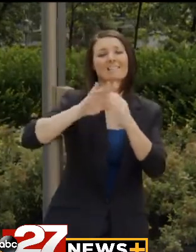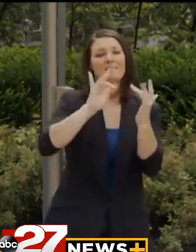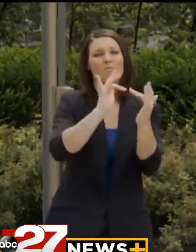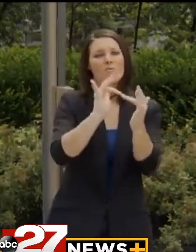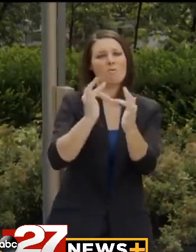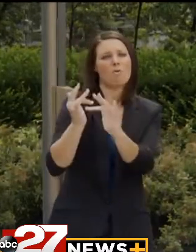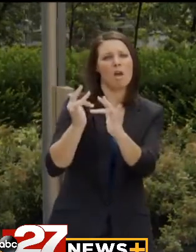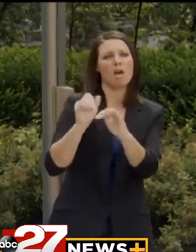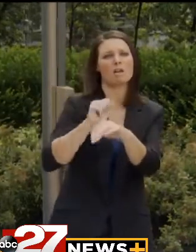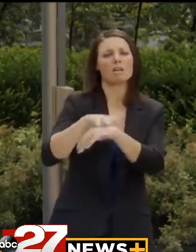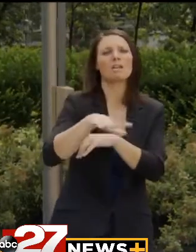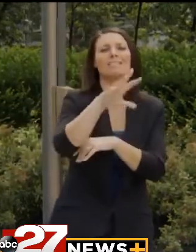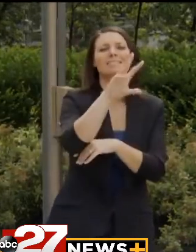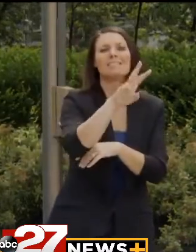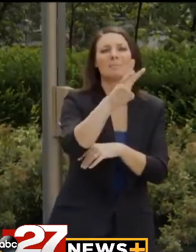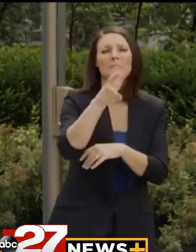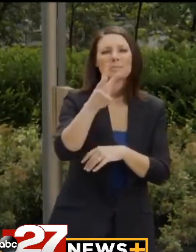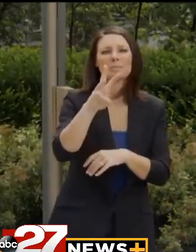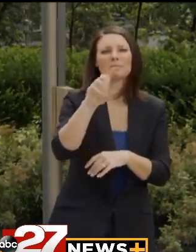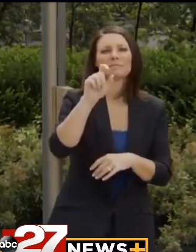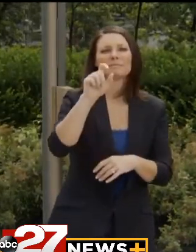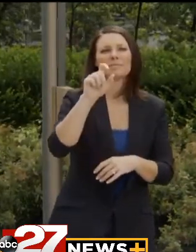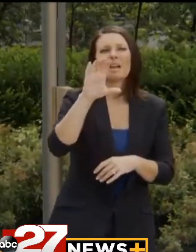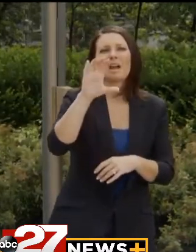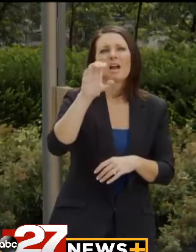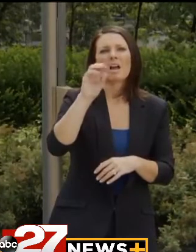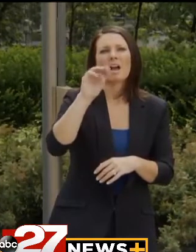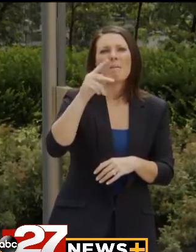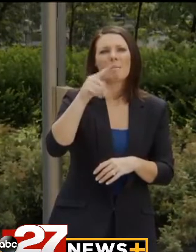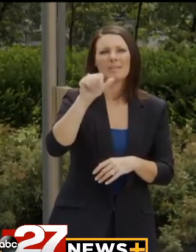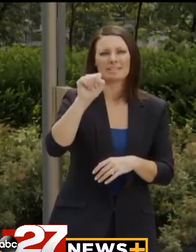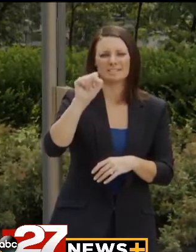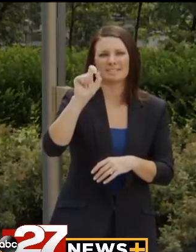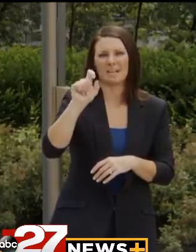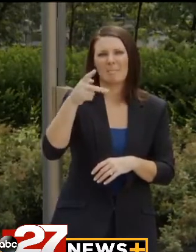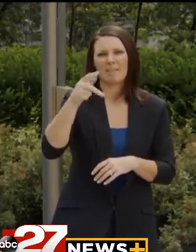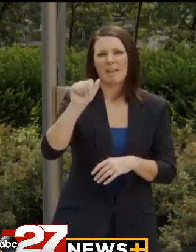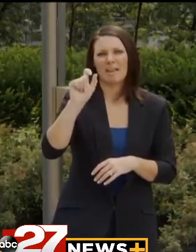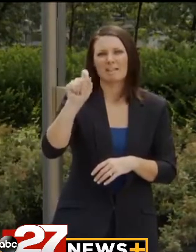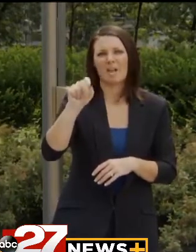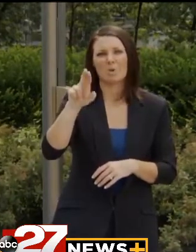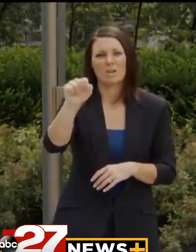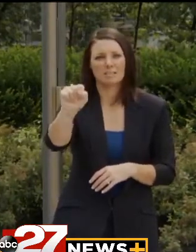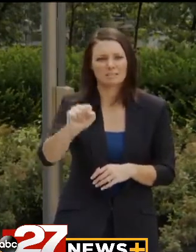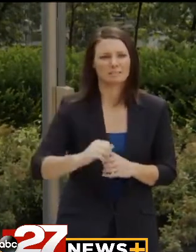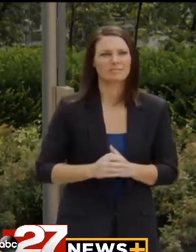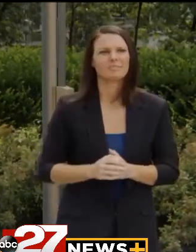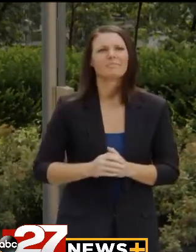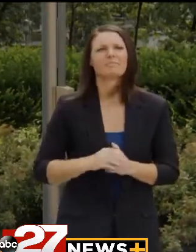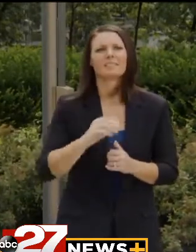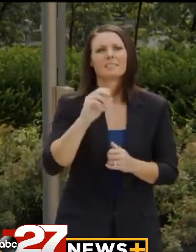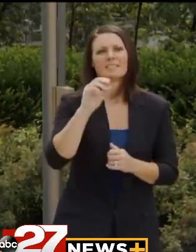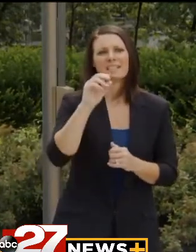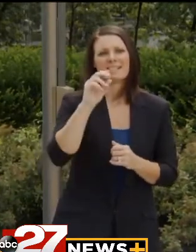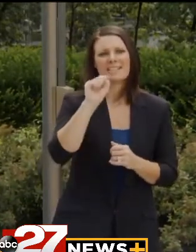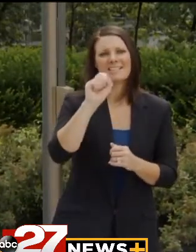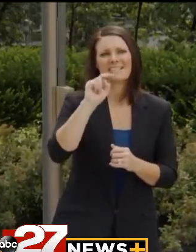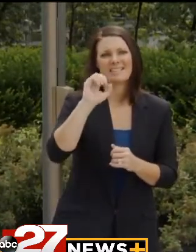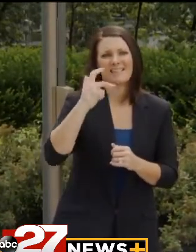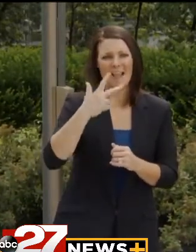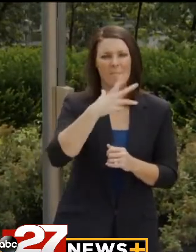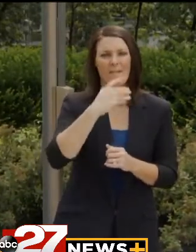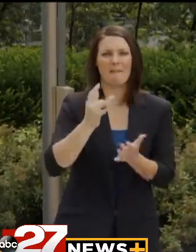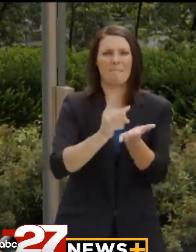online at www.compass.pa.us. SNAP and medical assistance